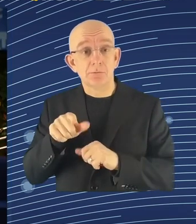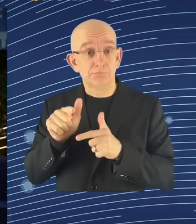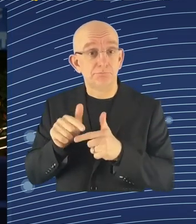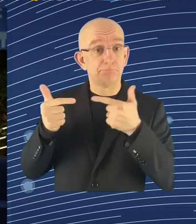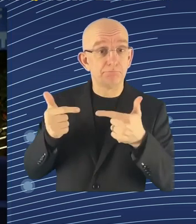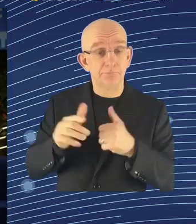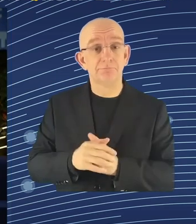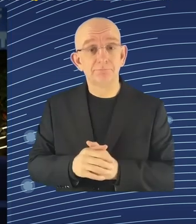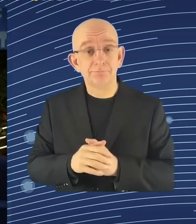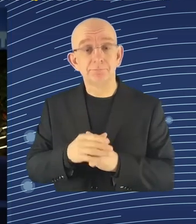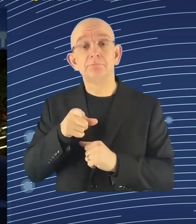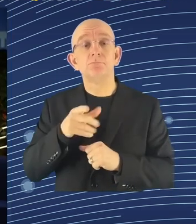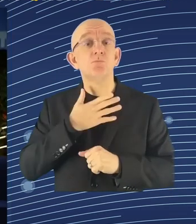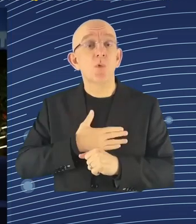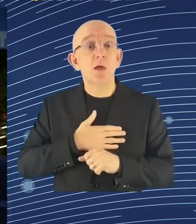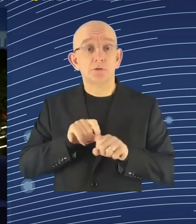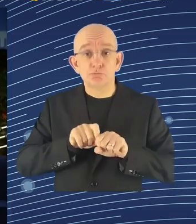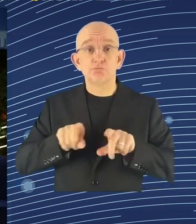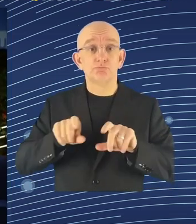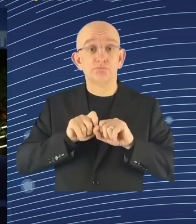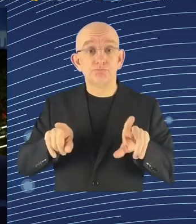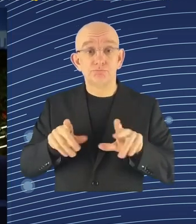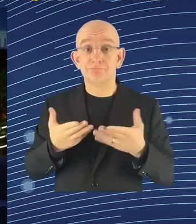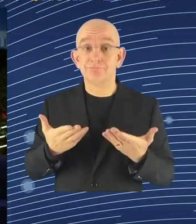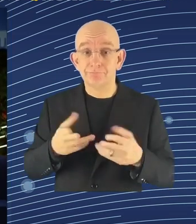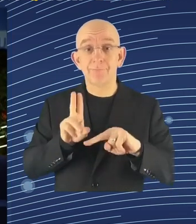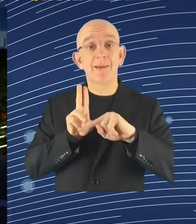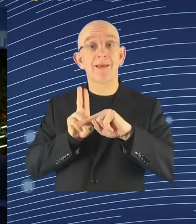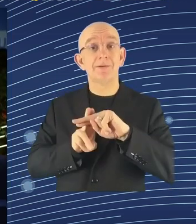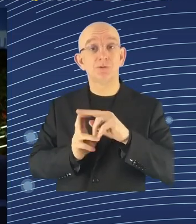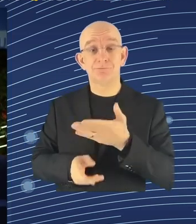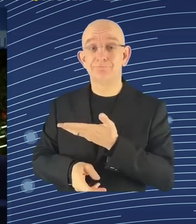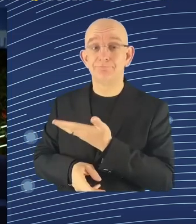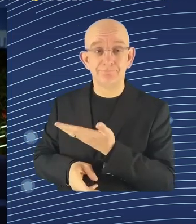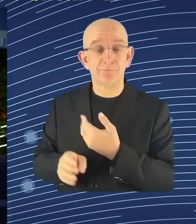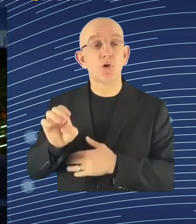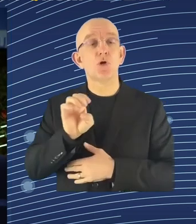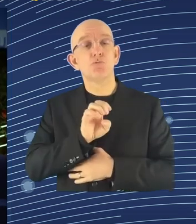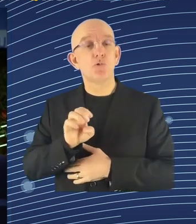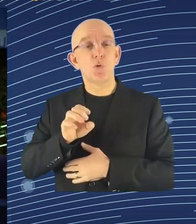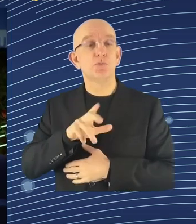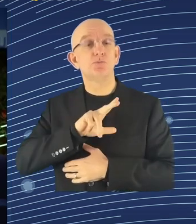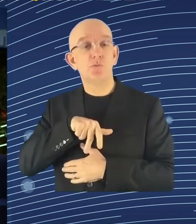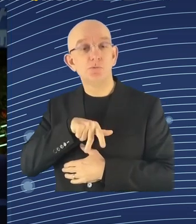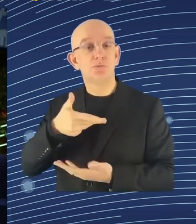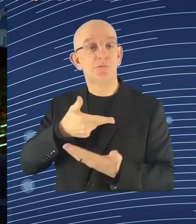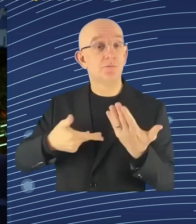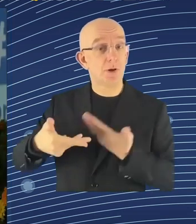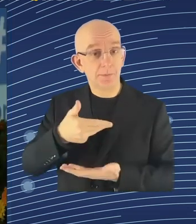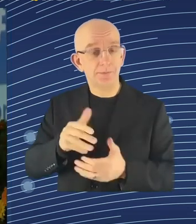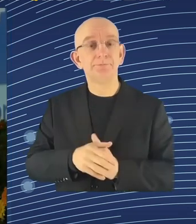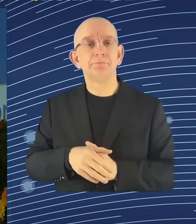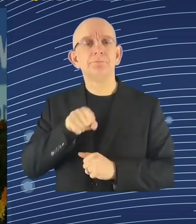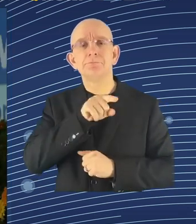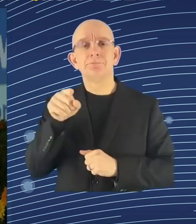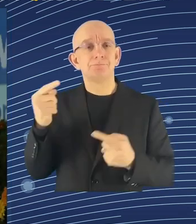If you lost any item or personal belonging, please refer to the reception desk, and if you wish to book meeting room during the event, please refer